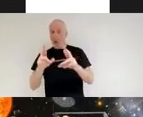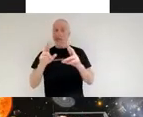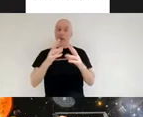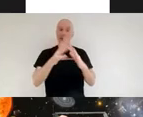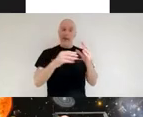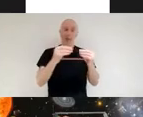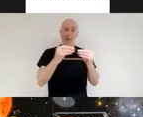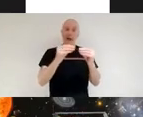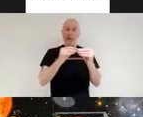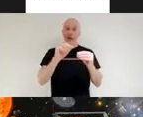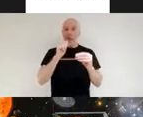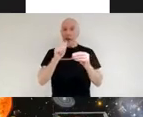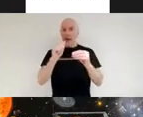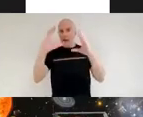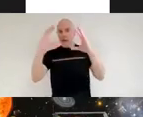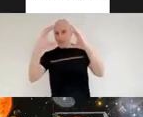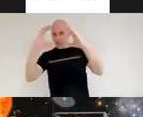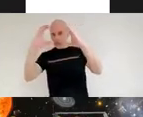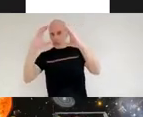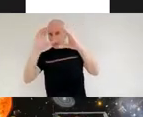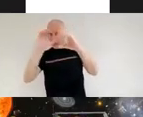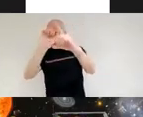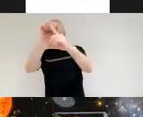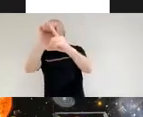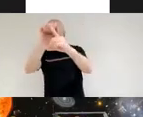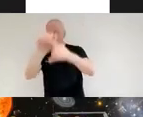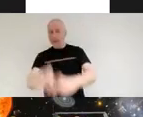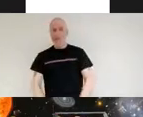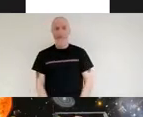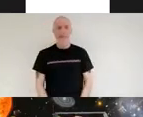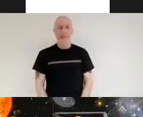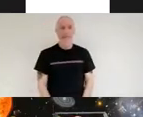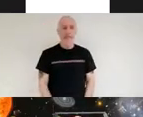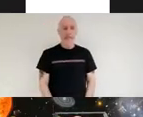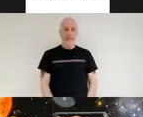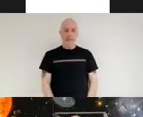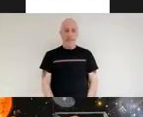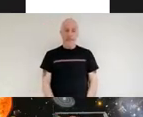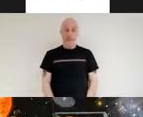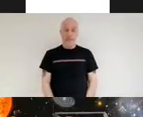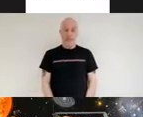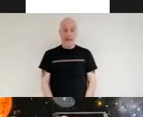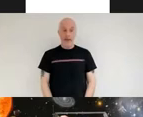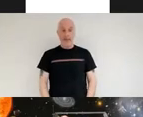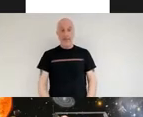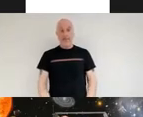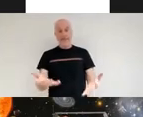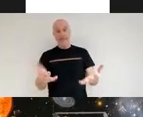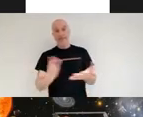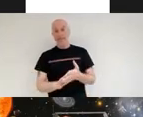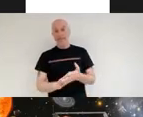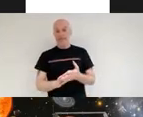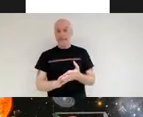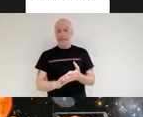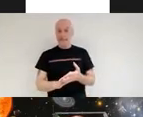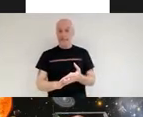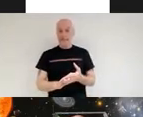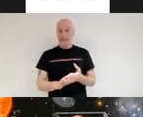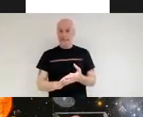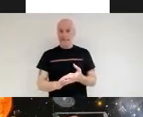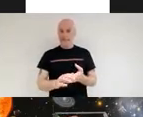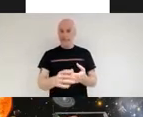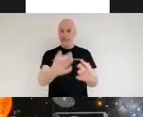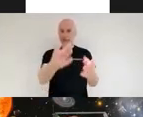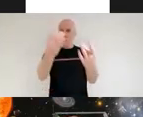then the second um thing the birth of stars and uh uh the origin of stars uh